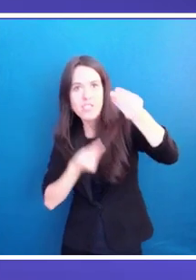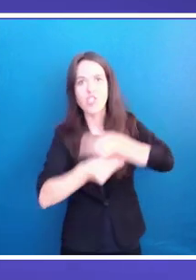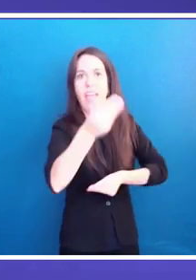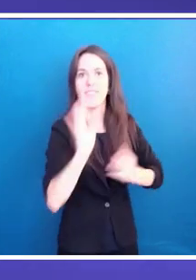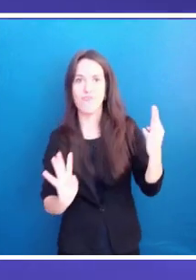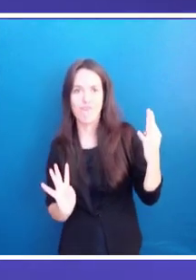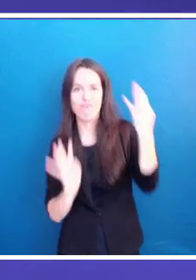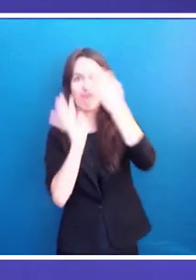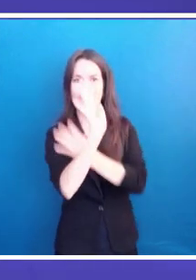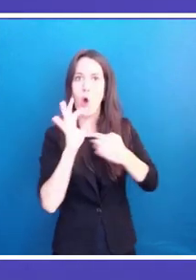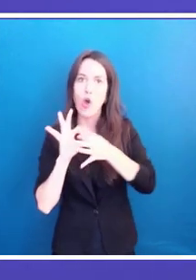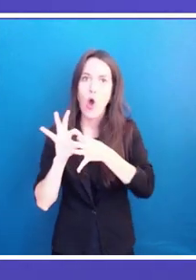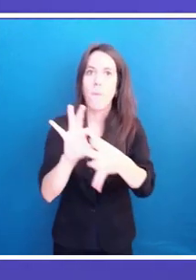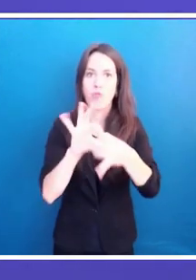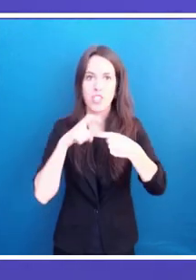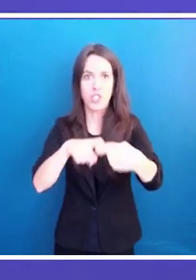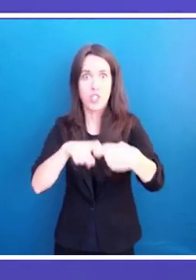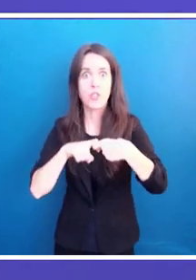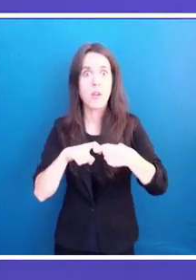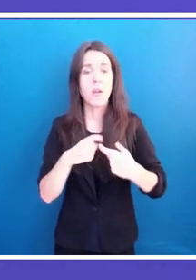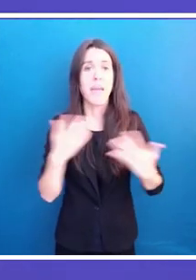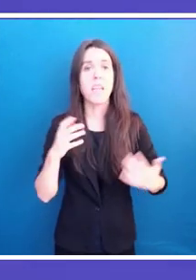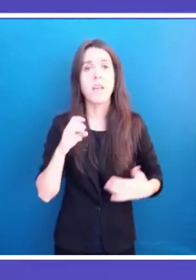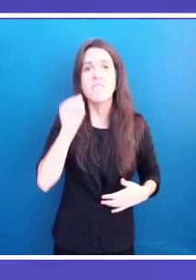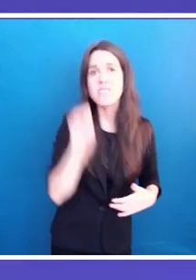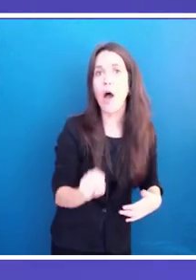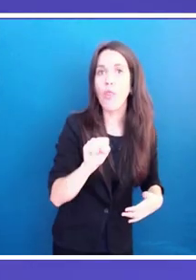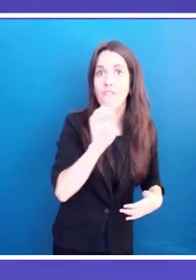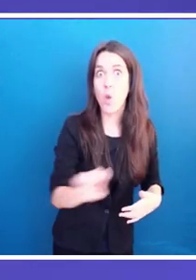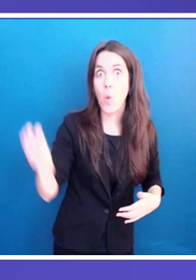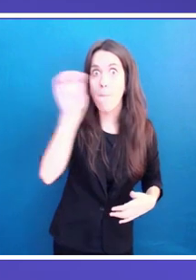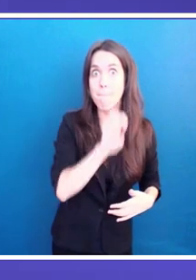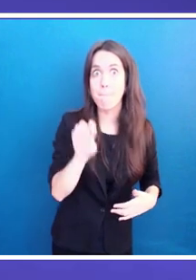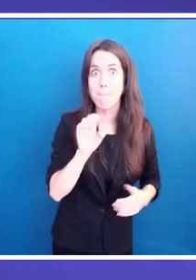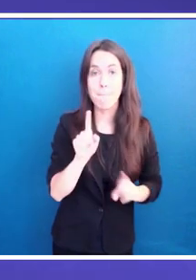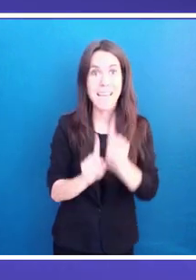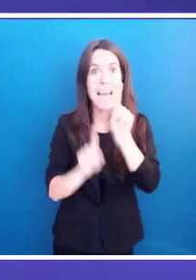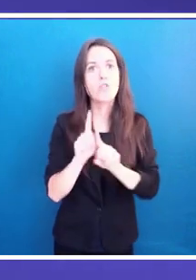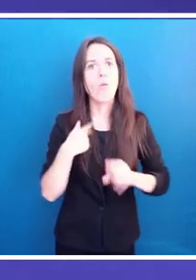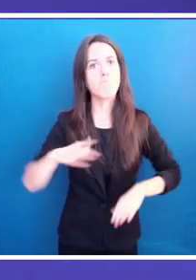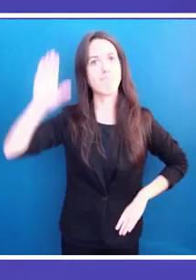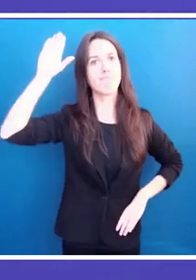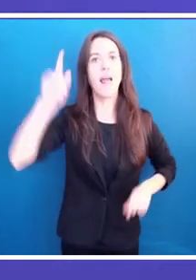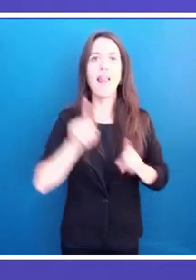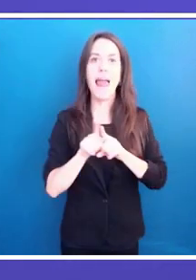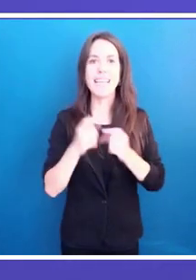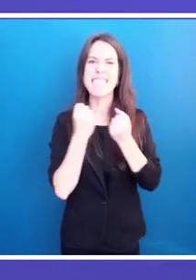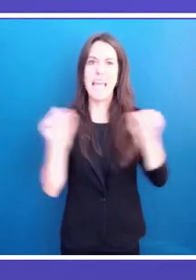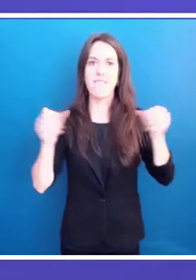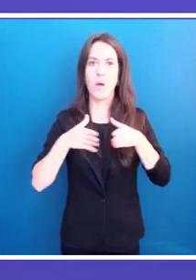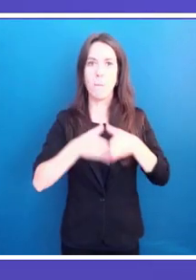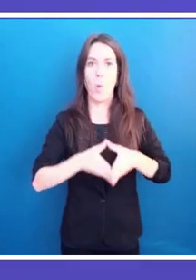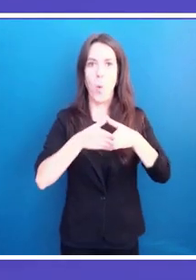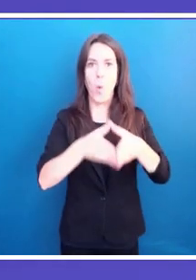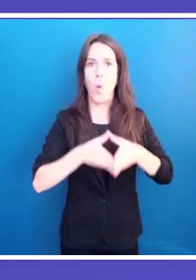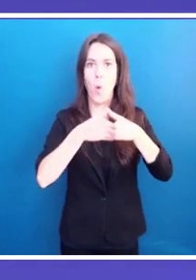and the southern European cities put forward solutions that they want to share. The local